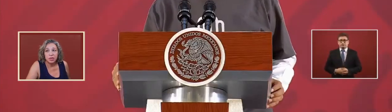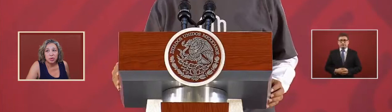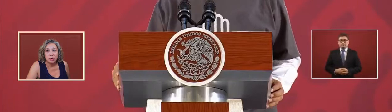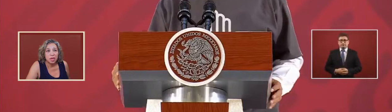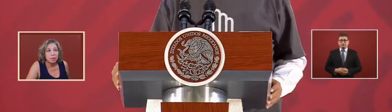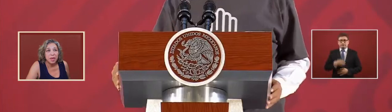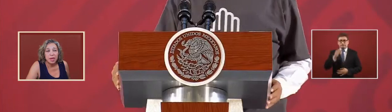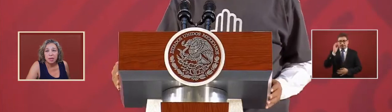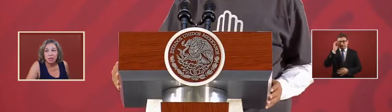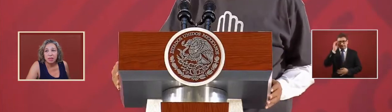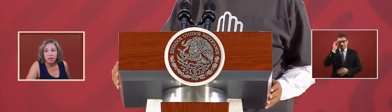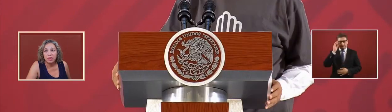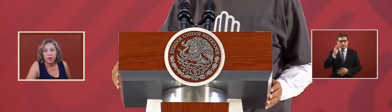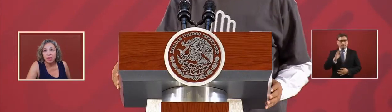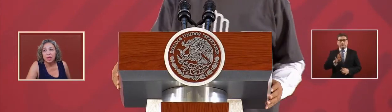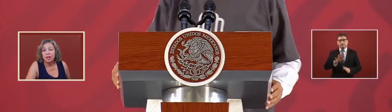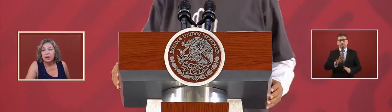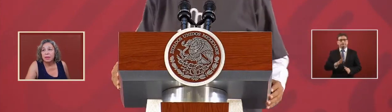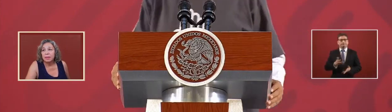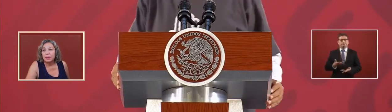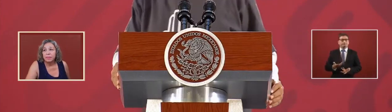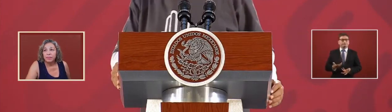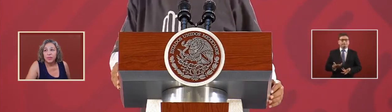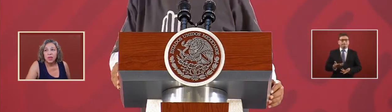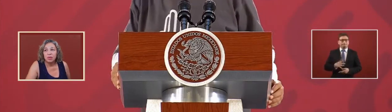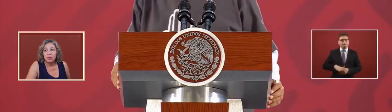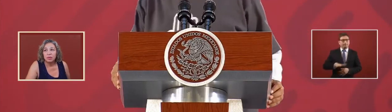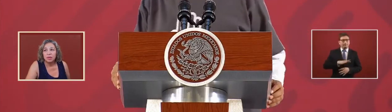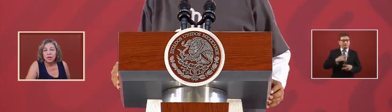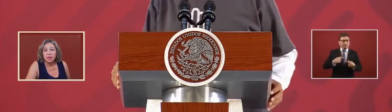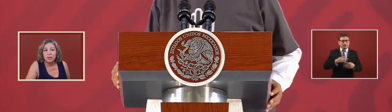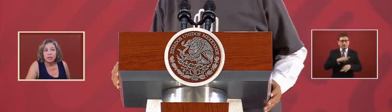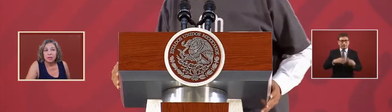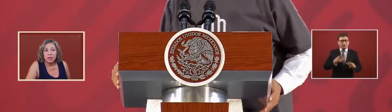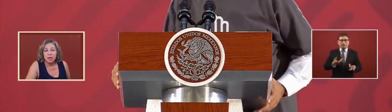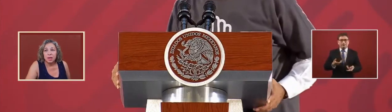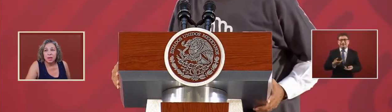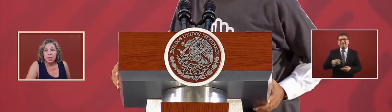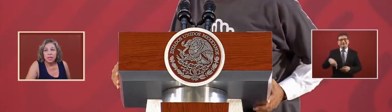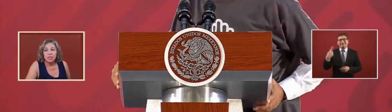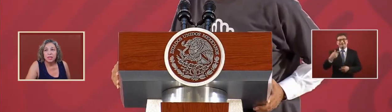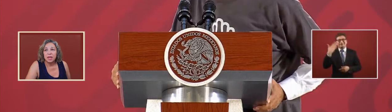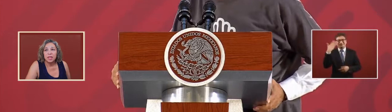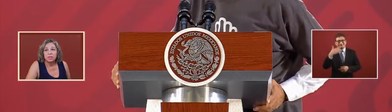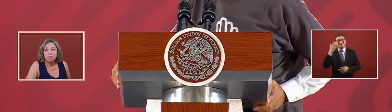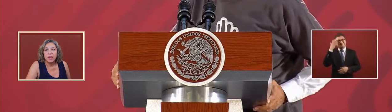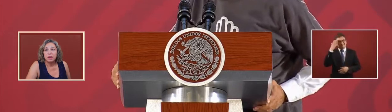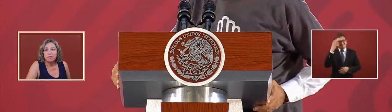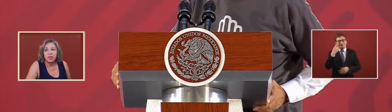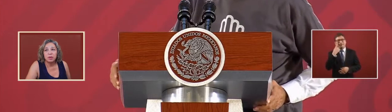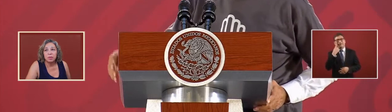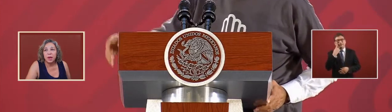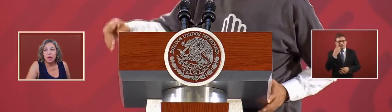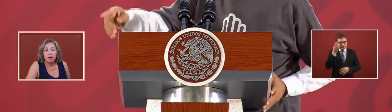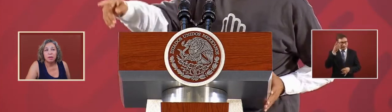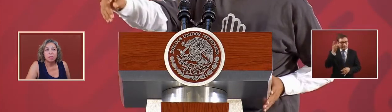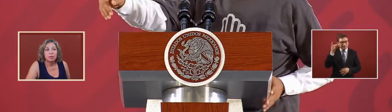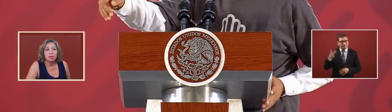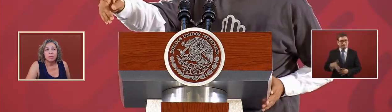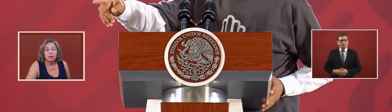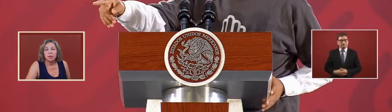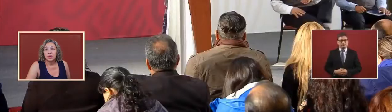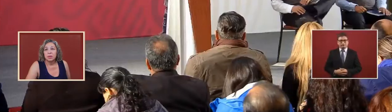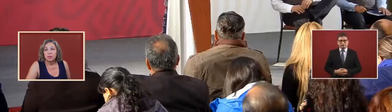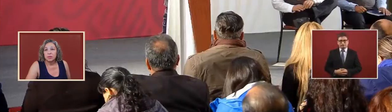uncontrolled unabated thievery no it's being viewed by all